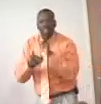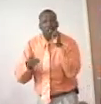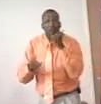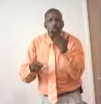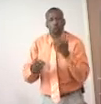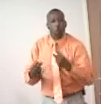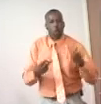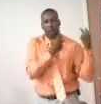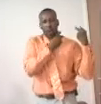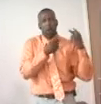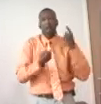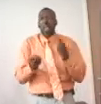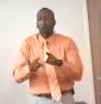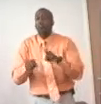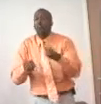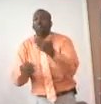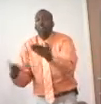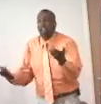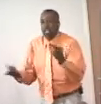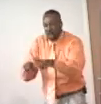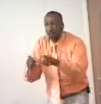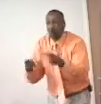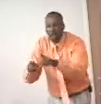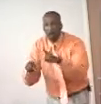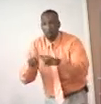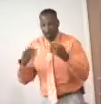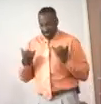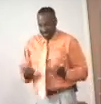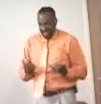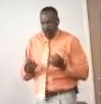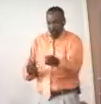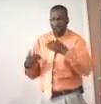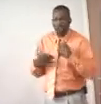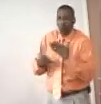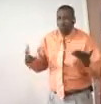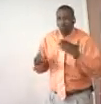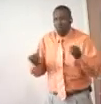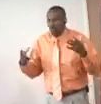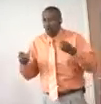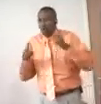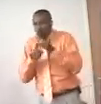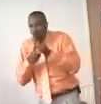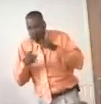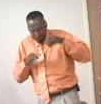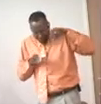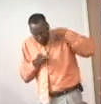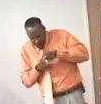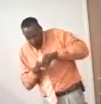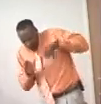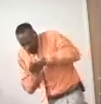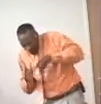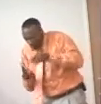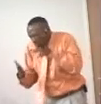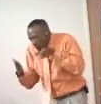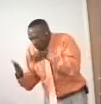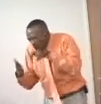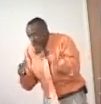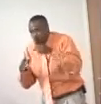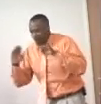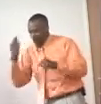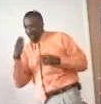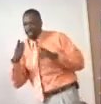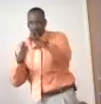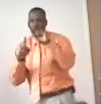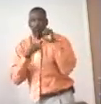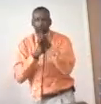that's not what used to come up. Other stuff used to come up. But now you got so much word in you that when you